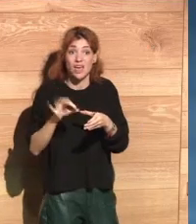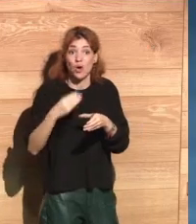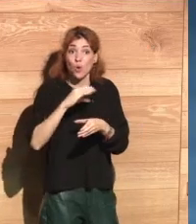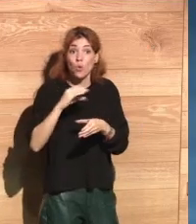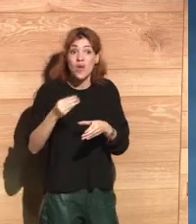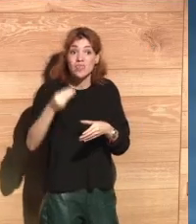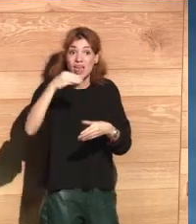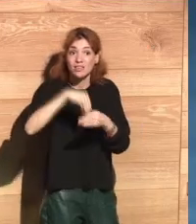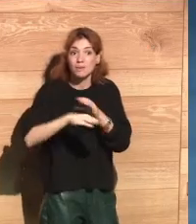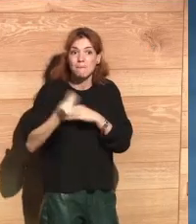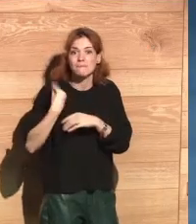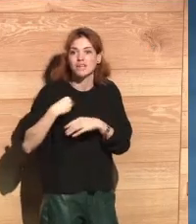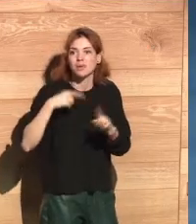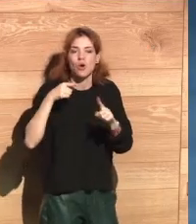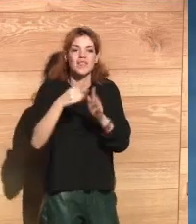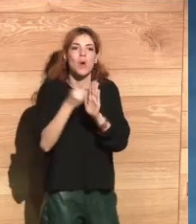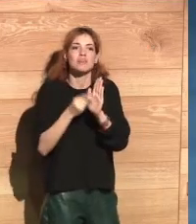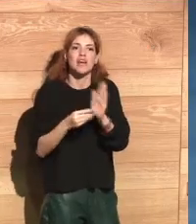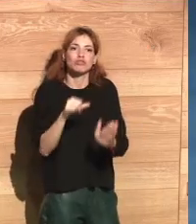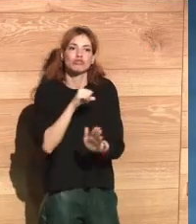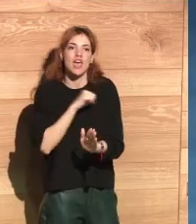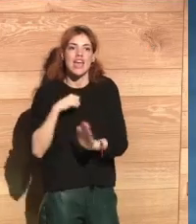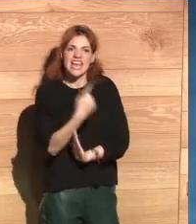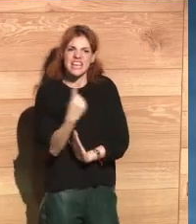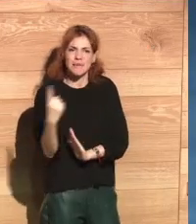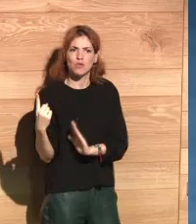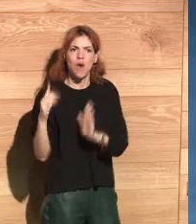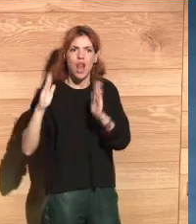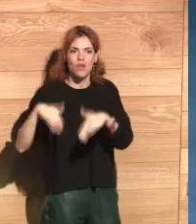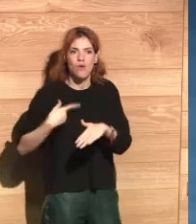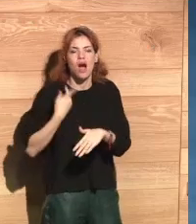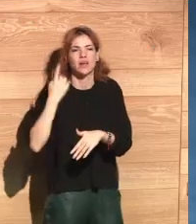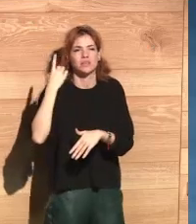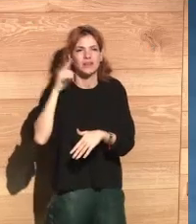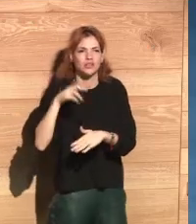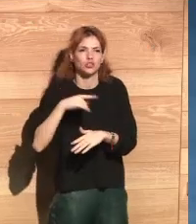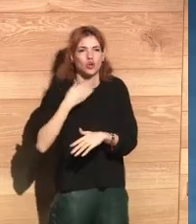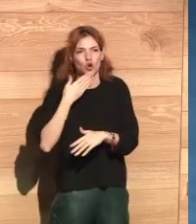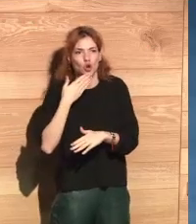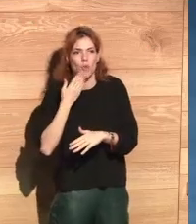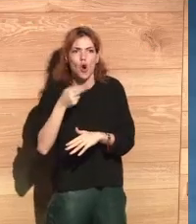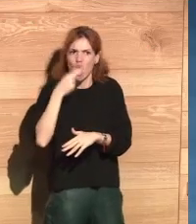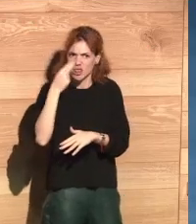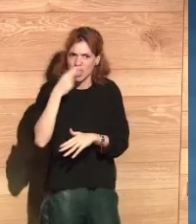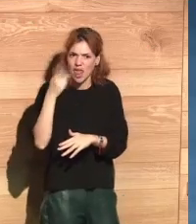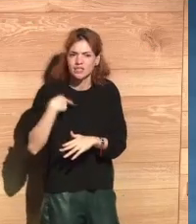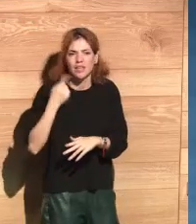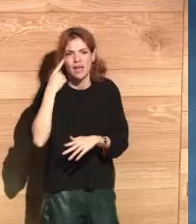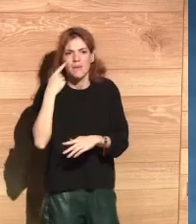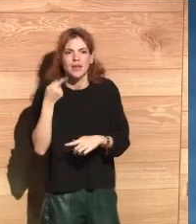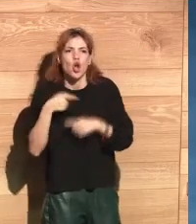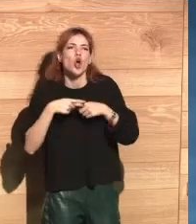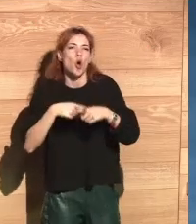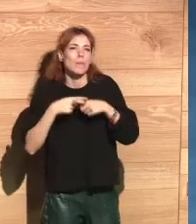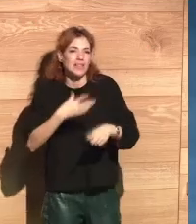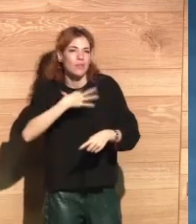the same, same accounts in order not to provide their data in an individual manner. And so they have their own rules about